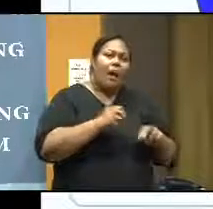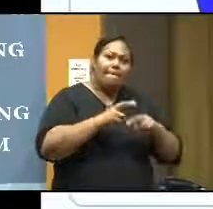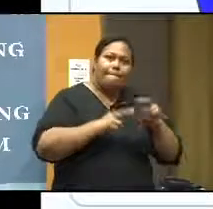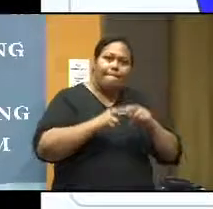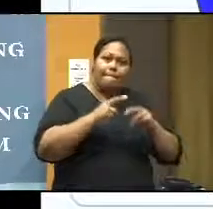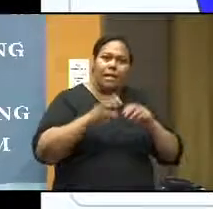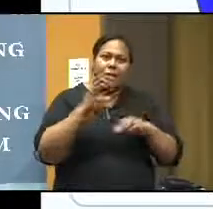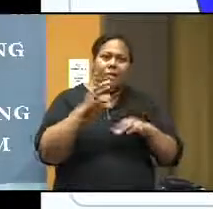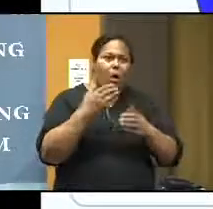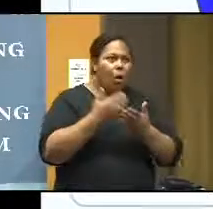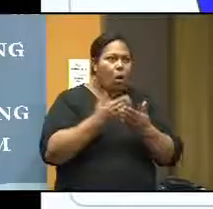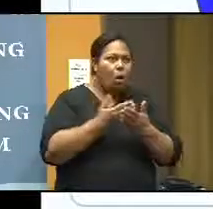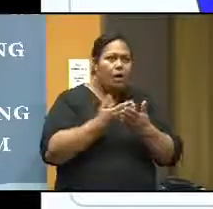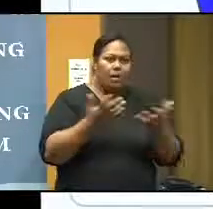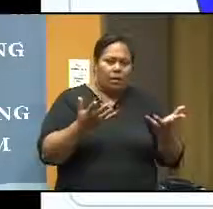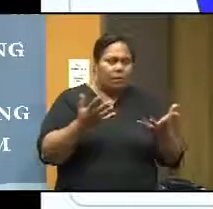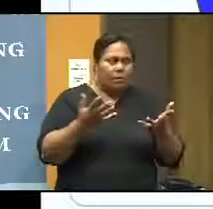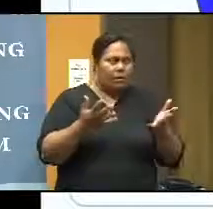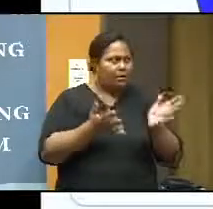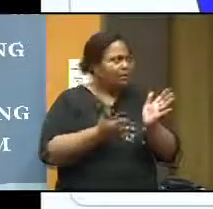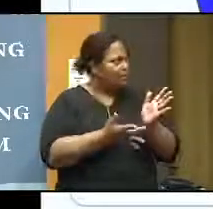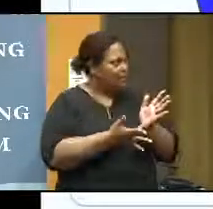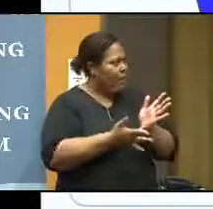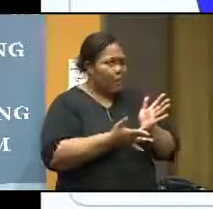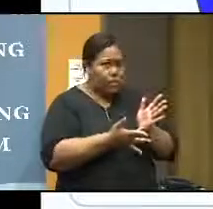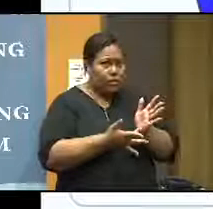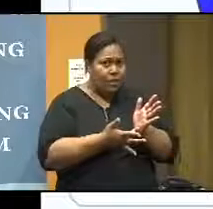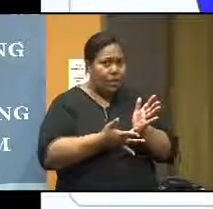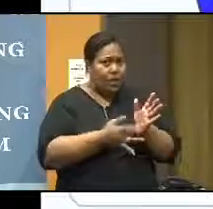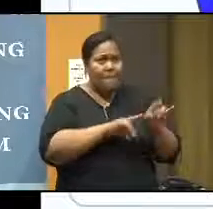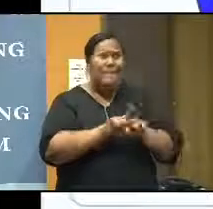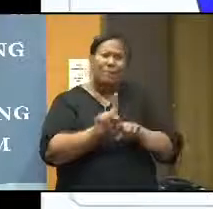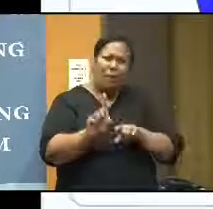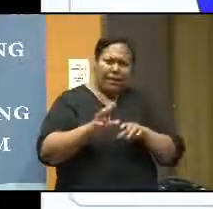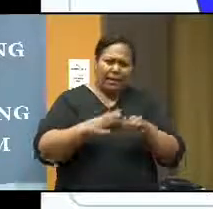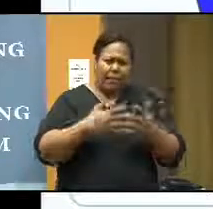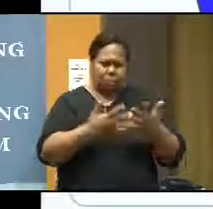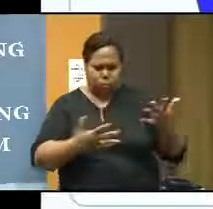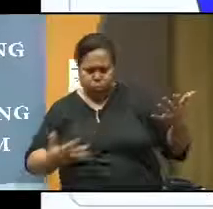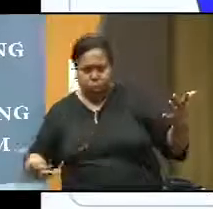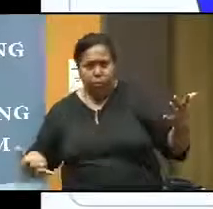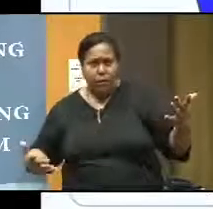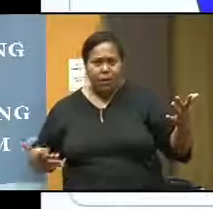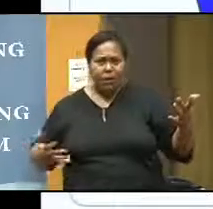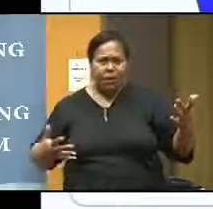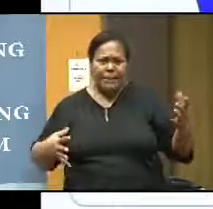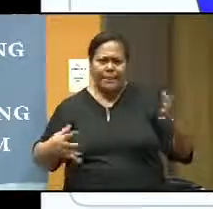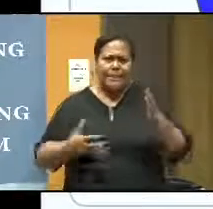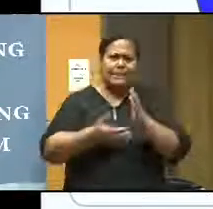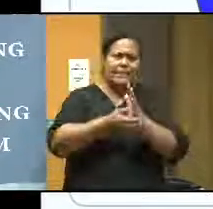taxonomy. That means the level of complexity or the skills you